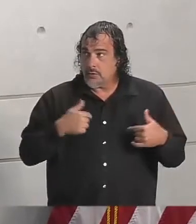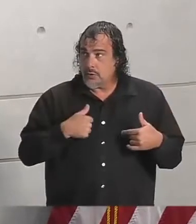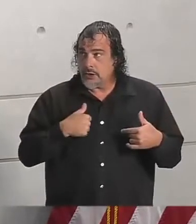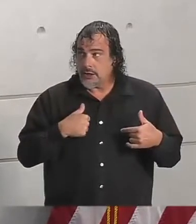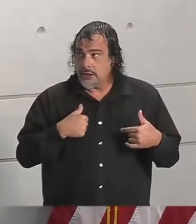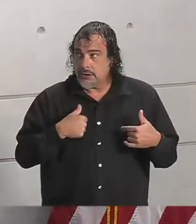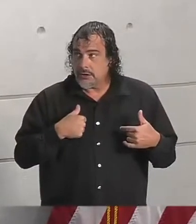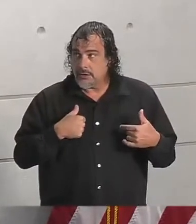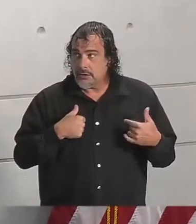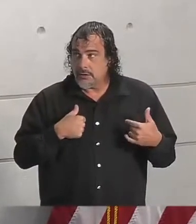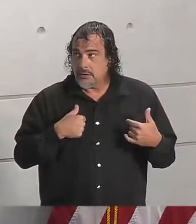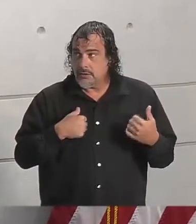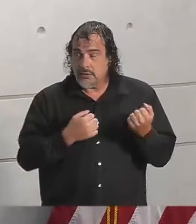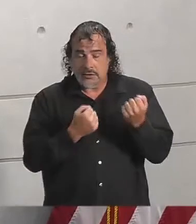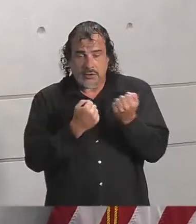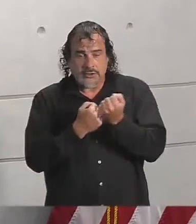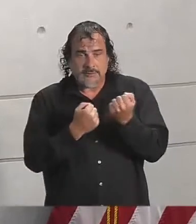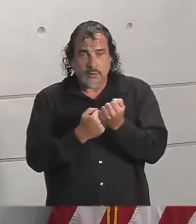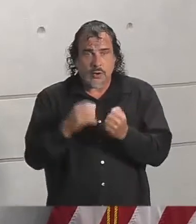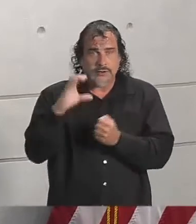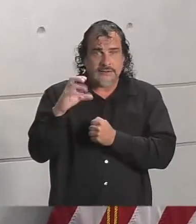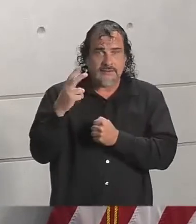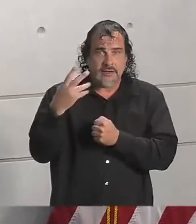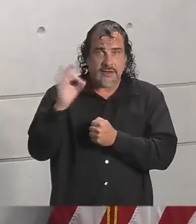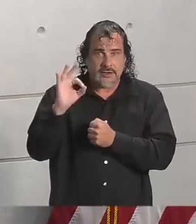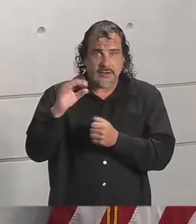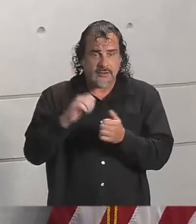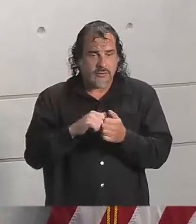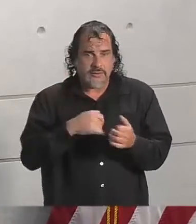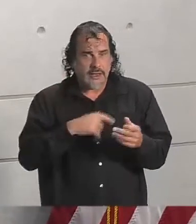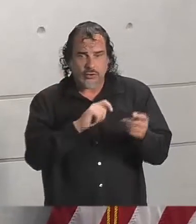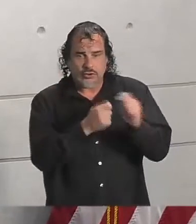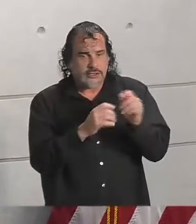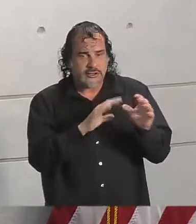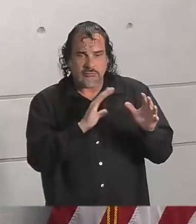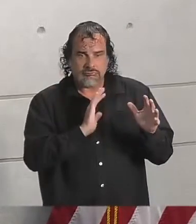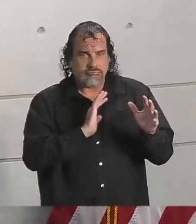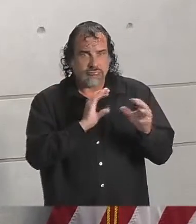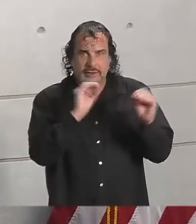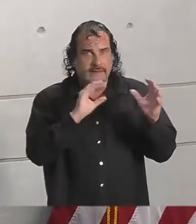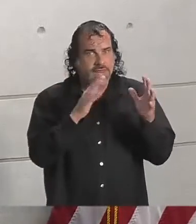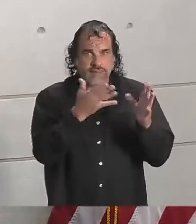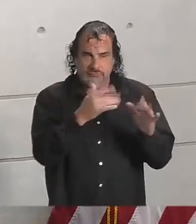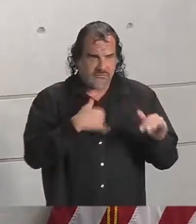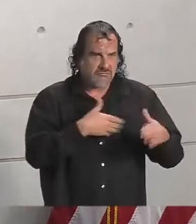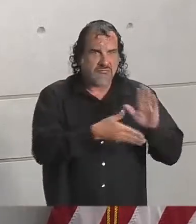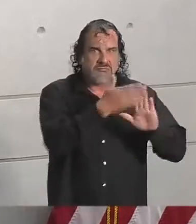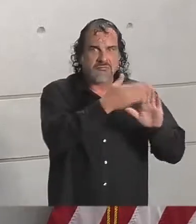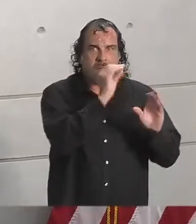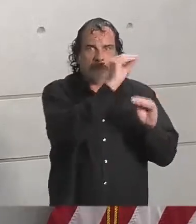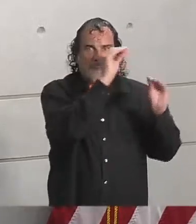to support the COVID response without any change in our support there. That's all I have. Thank you.